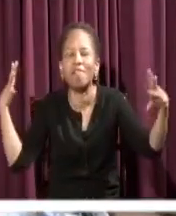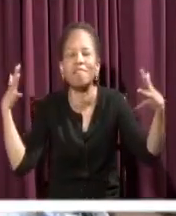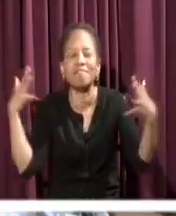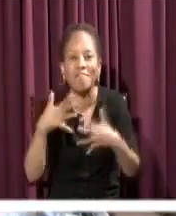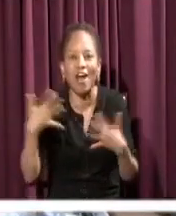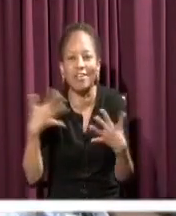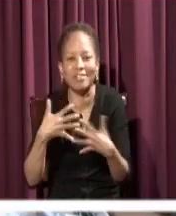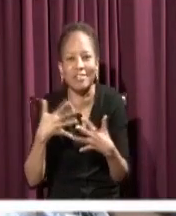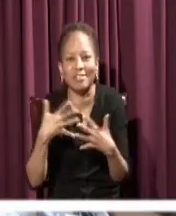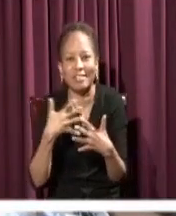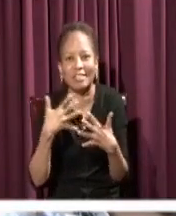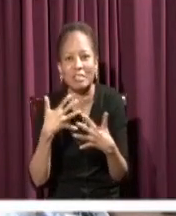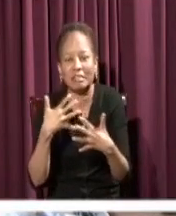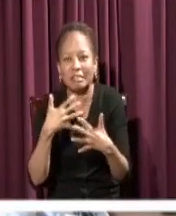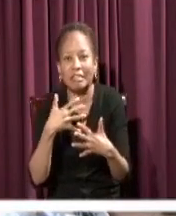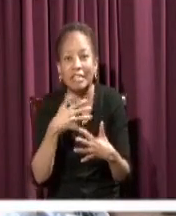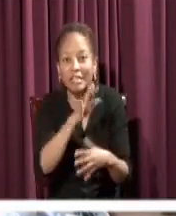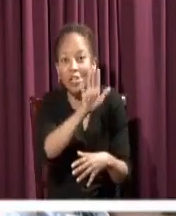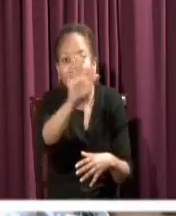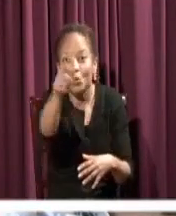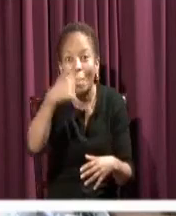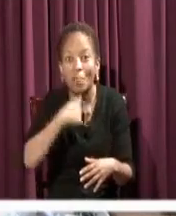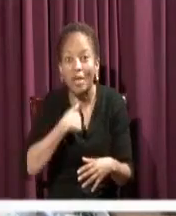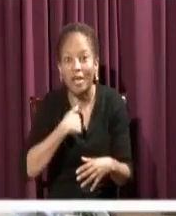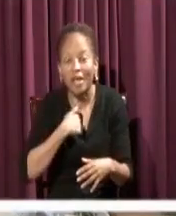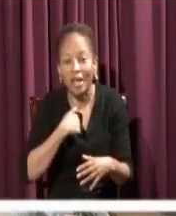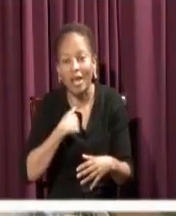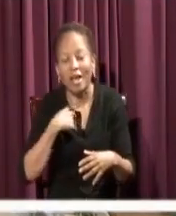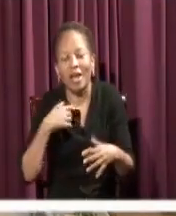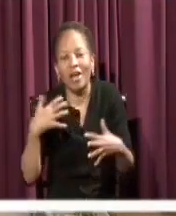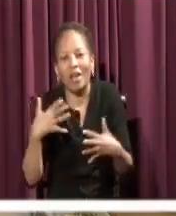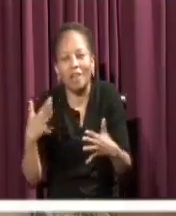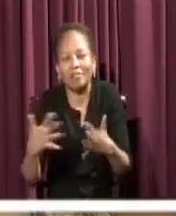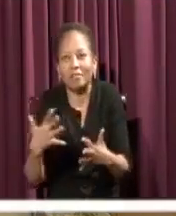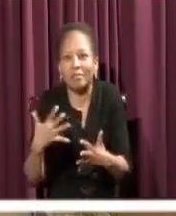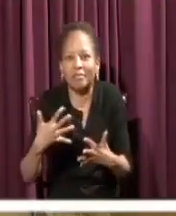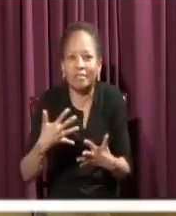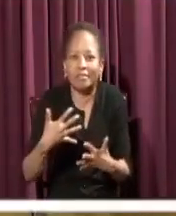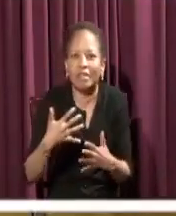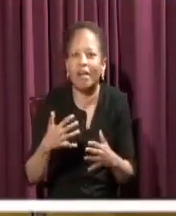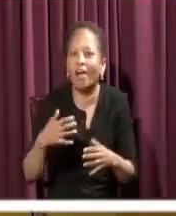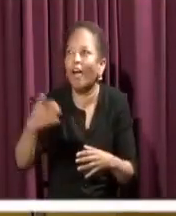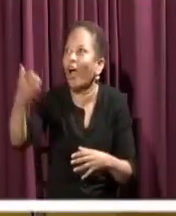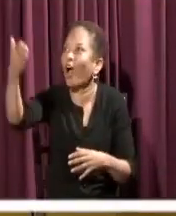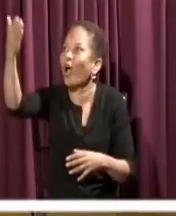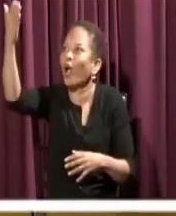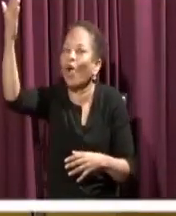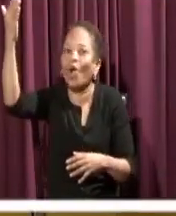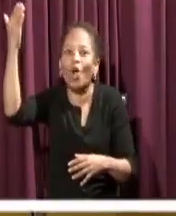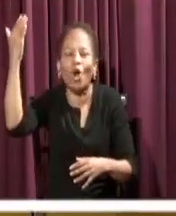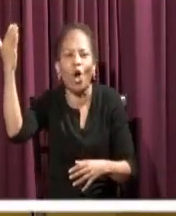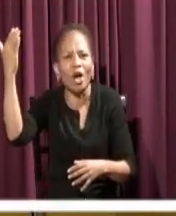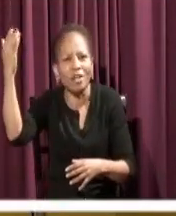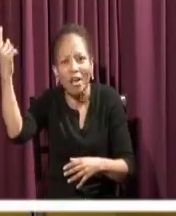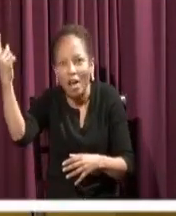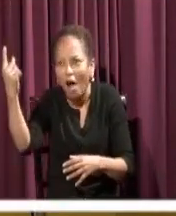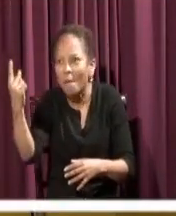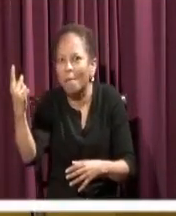Mortified. Petrified. Because whenever God appears, the ego must die.